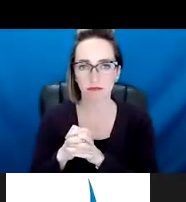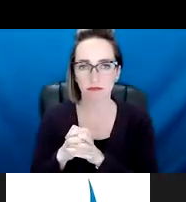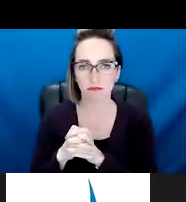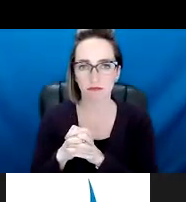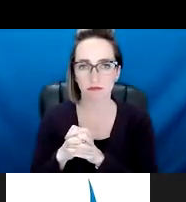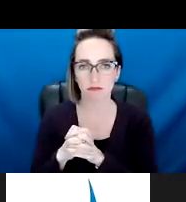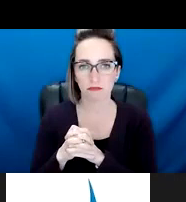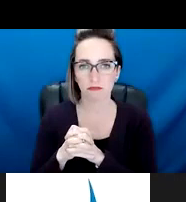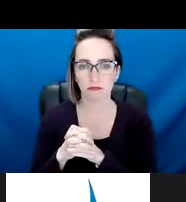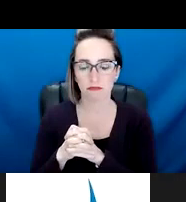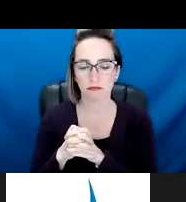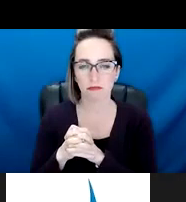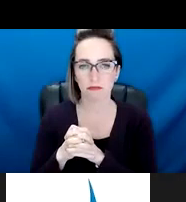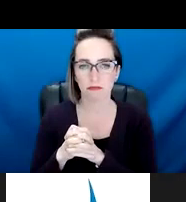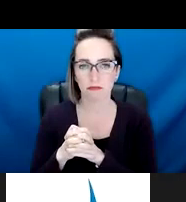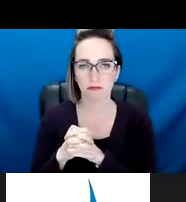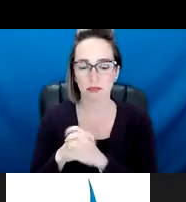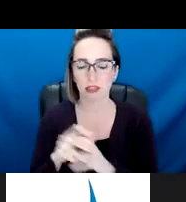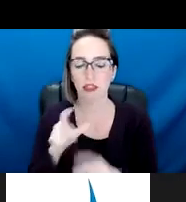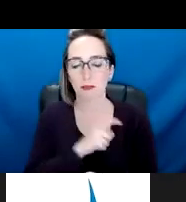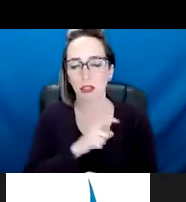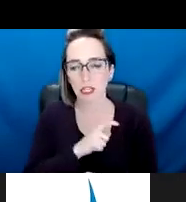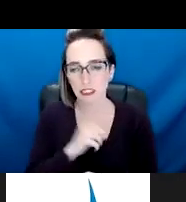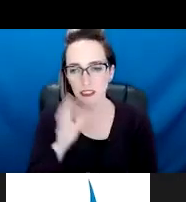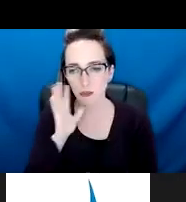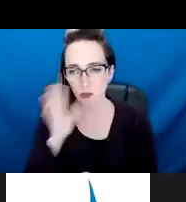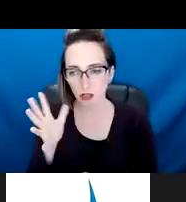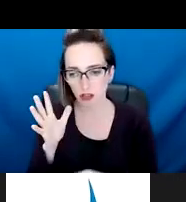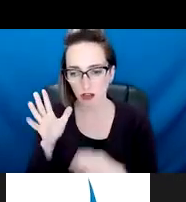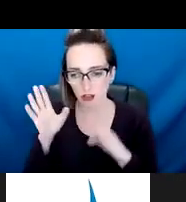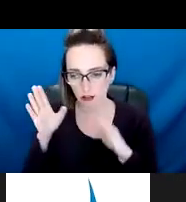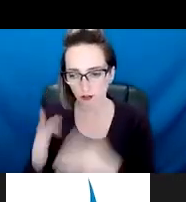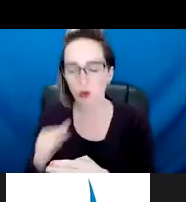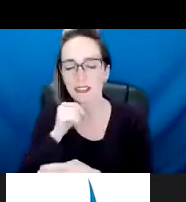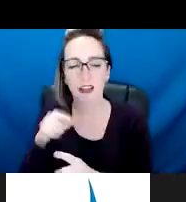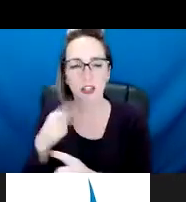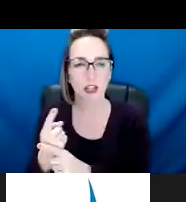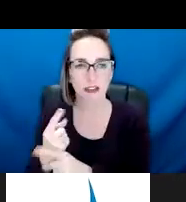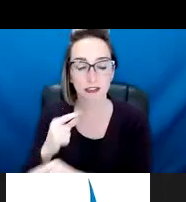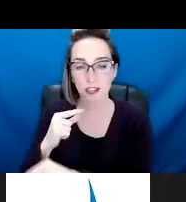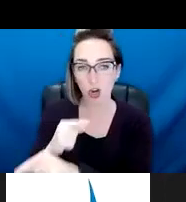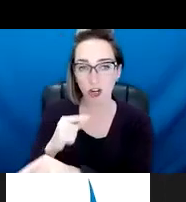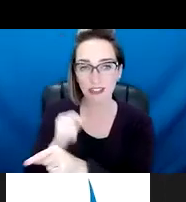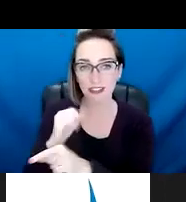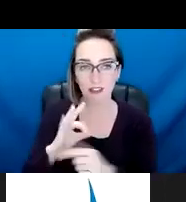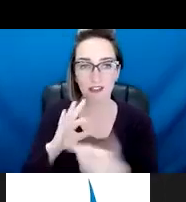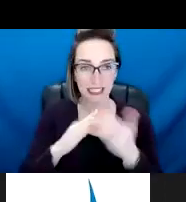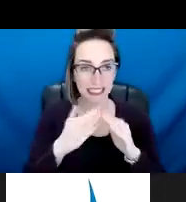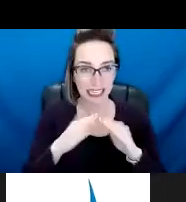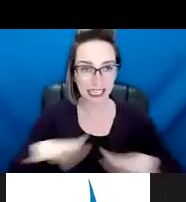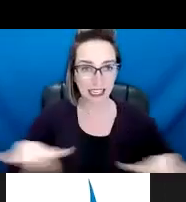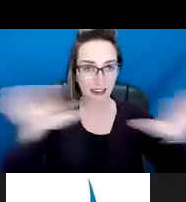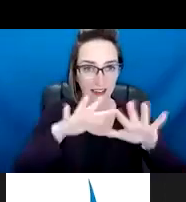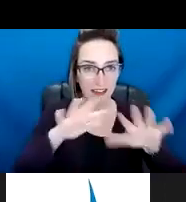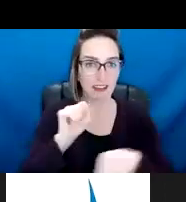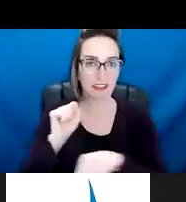kind of focus on, um, not only, uh, being the guardians of, of, of the, of the city and our employees, but